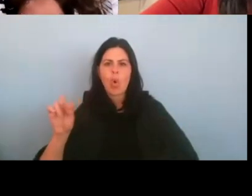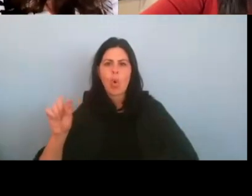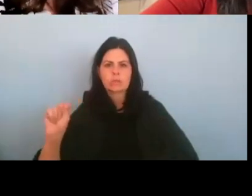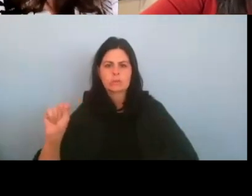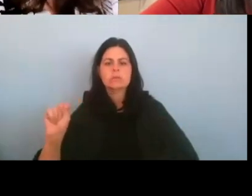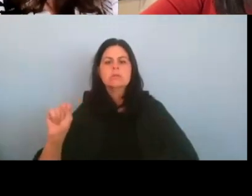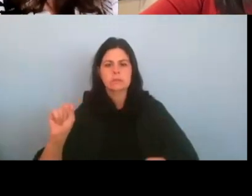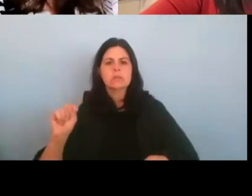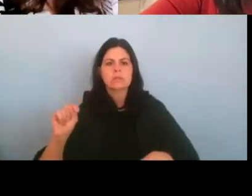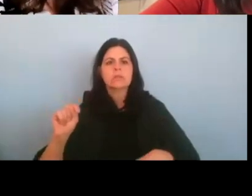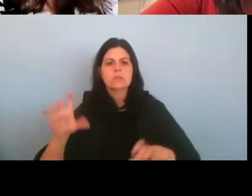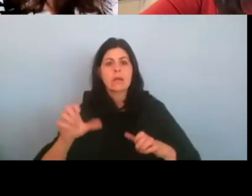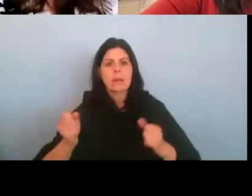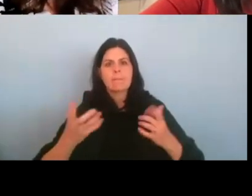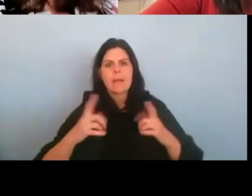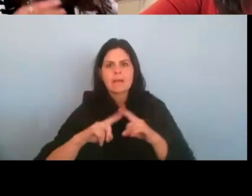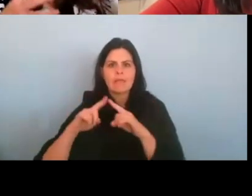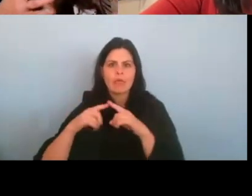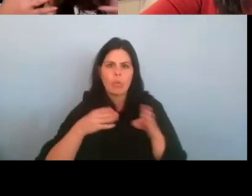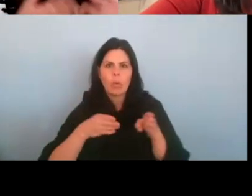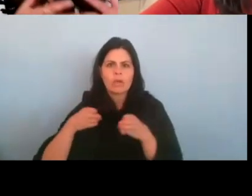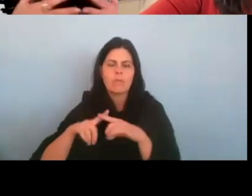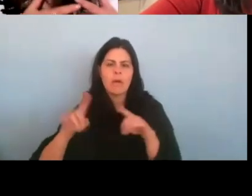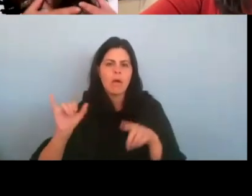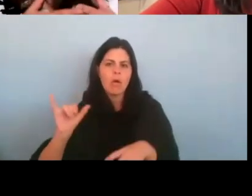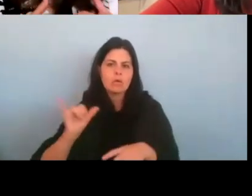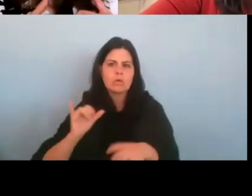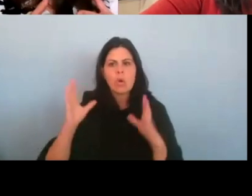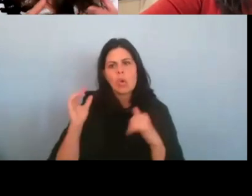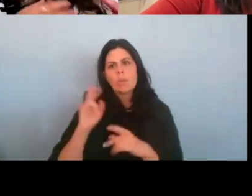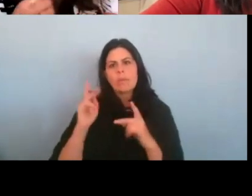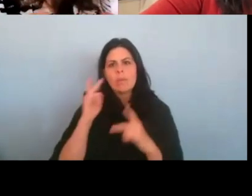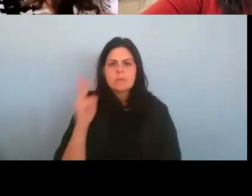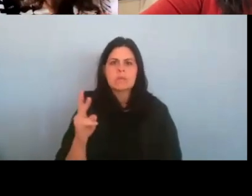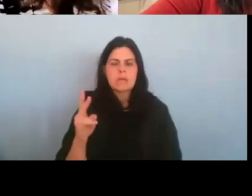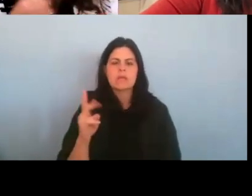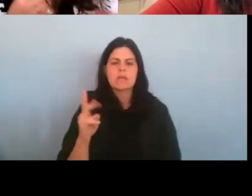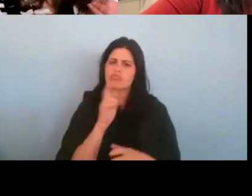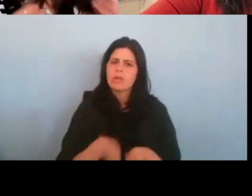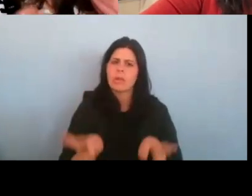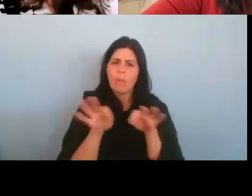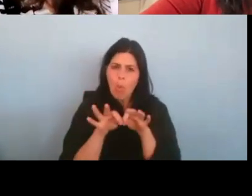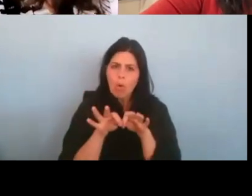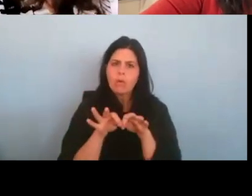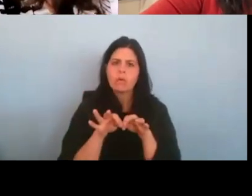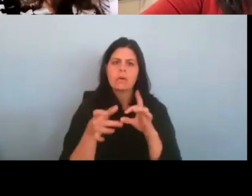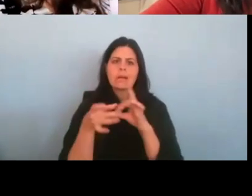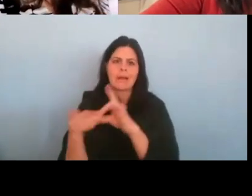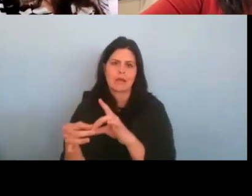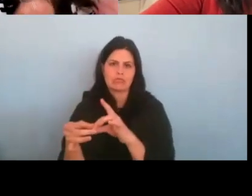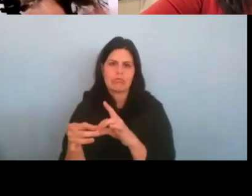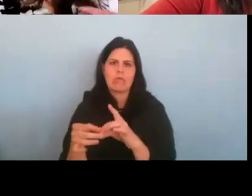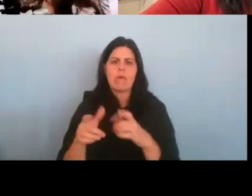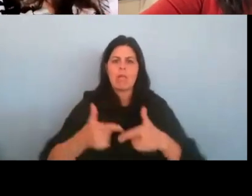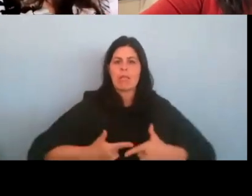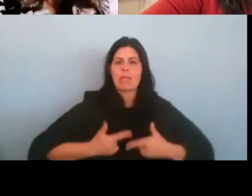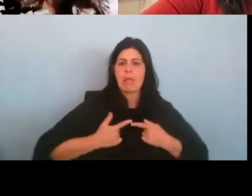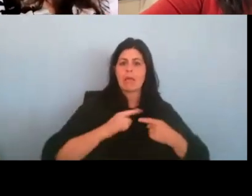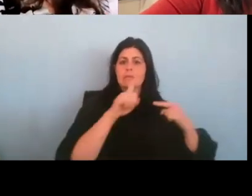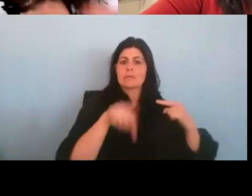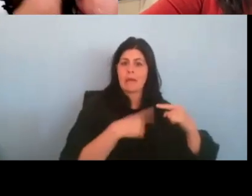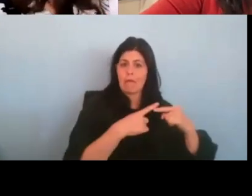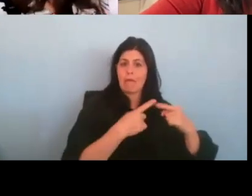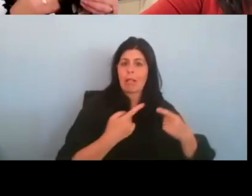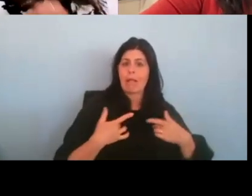the other thing I hope that people see is this vital connection between life cycle events and Jewish identity